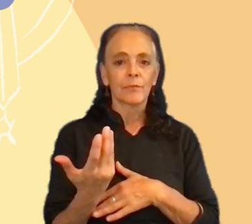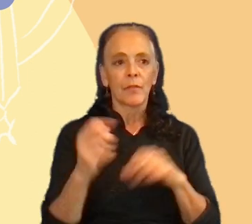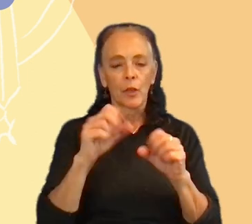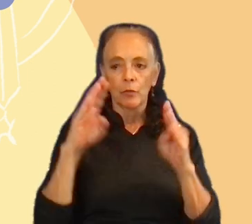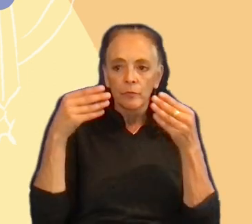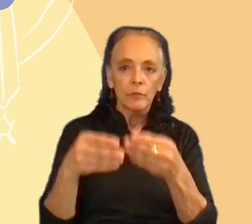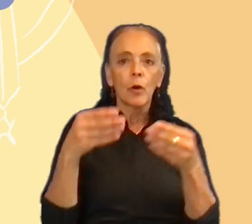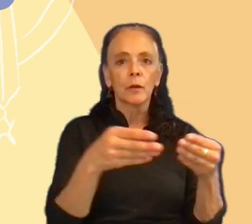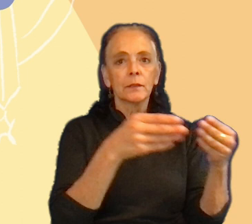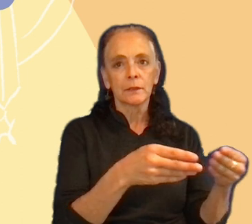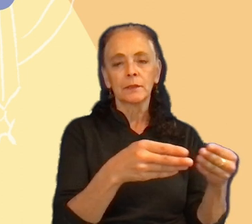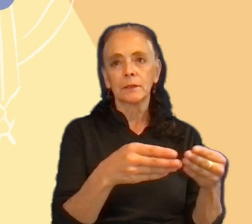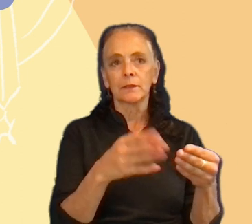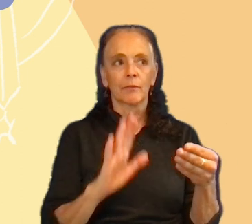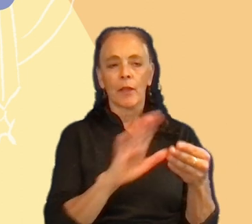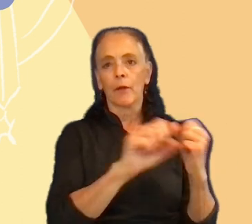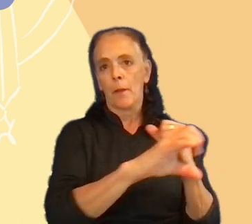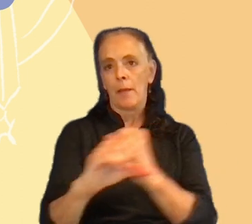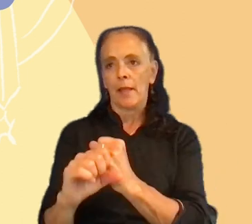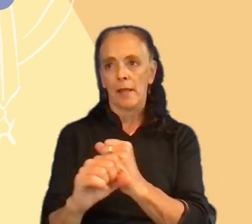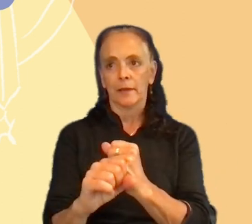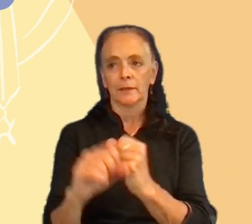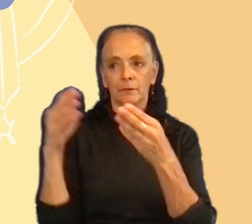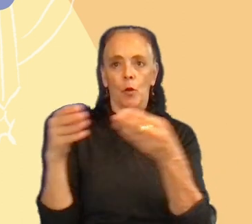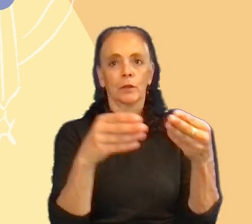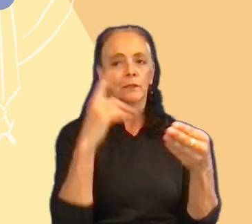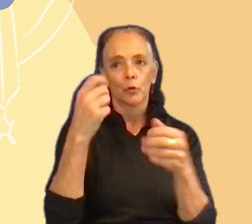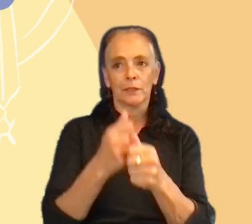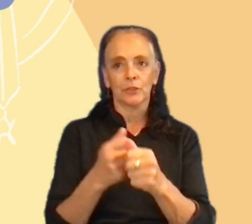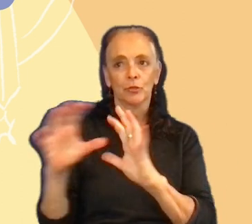campaigns to each of this audience.